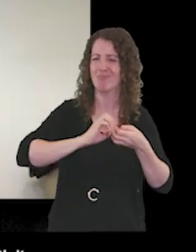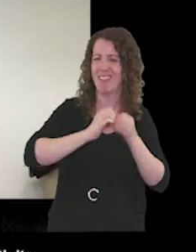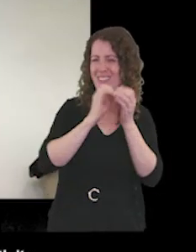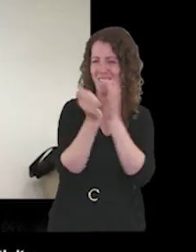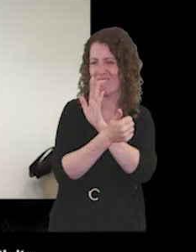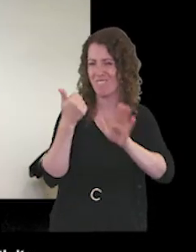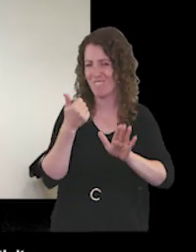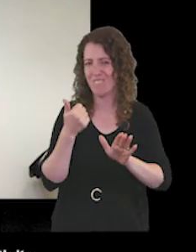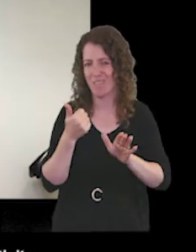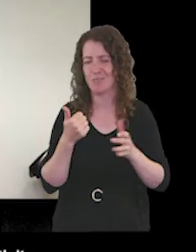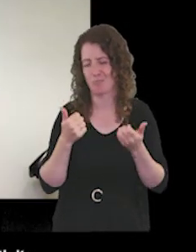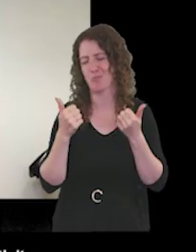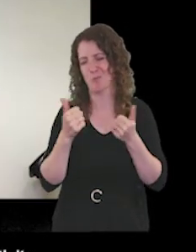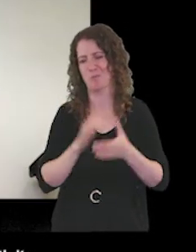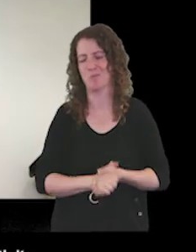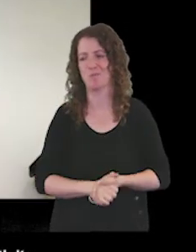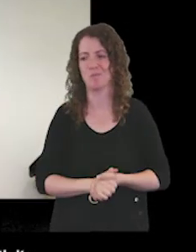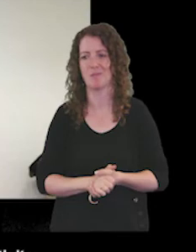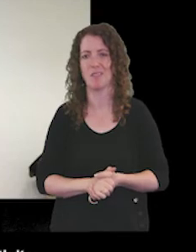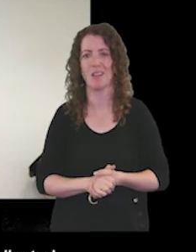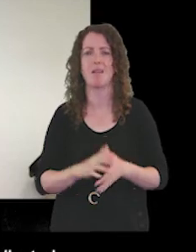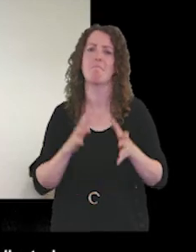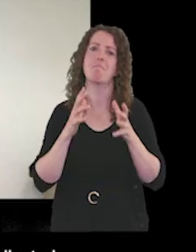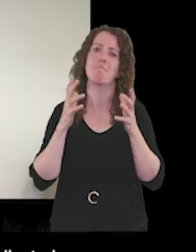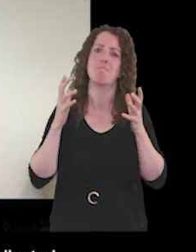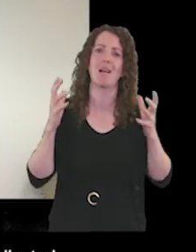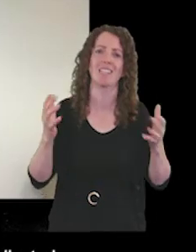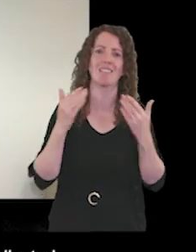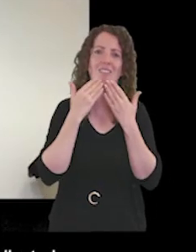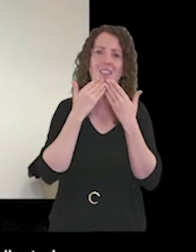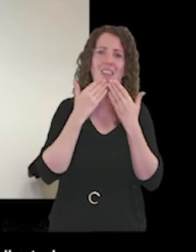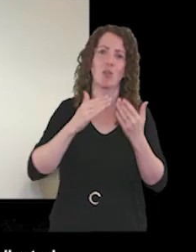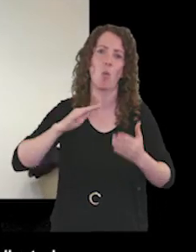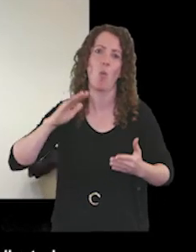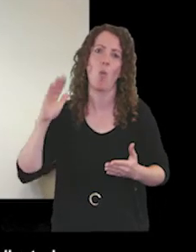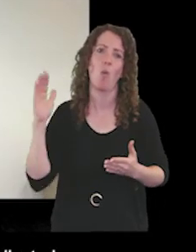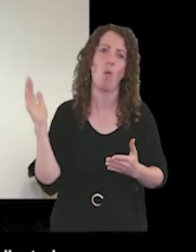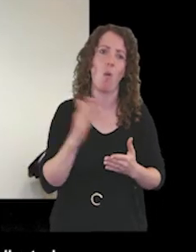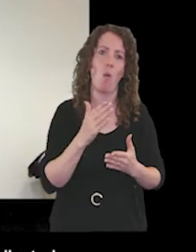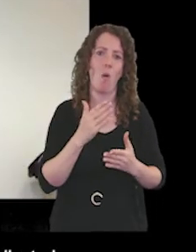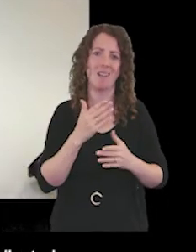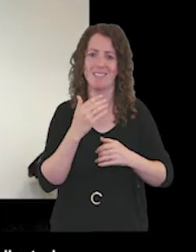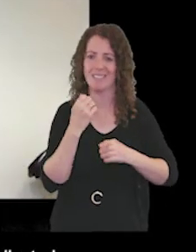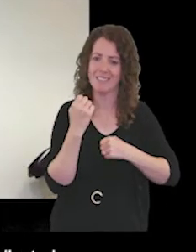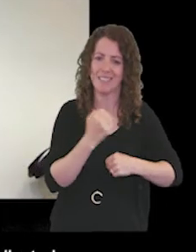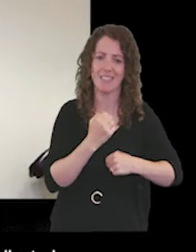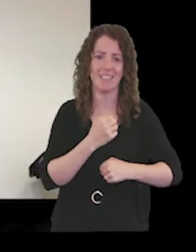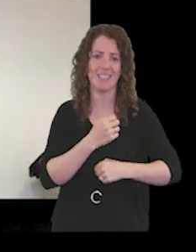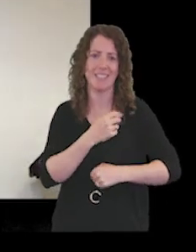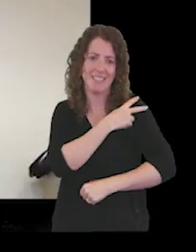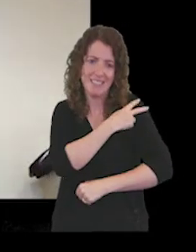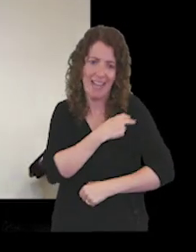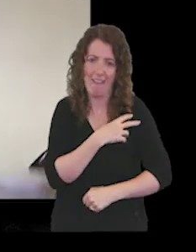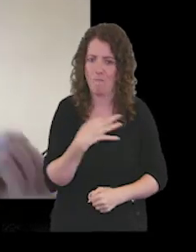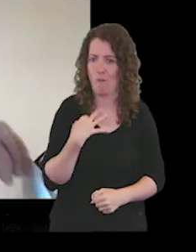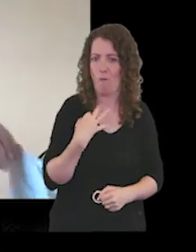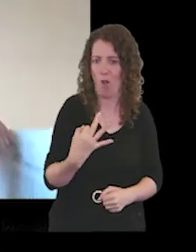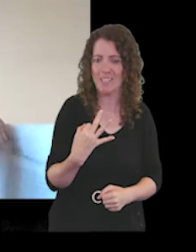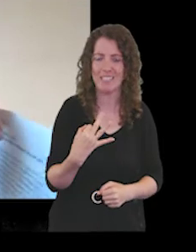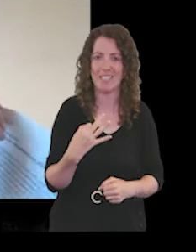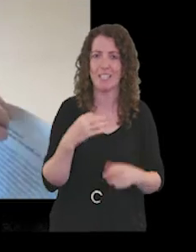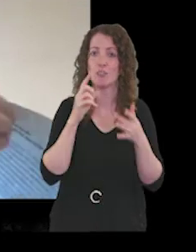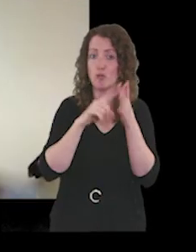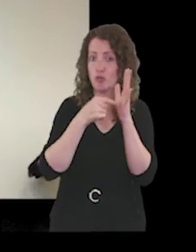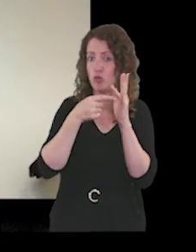and um a big massive thank you to all of our dedicated staff and volunteers as john has said